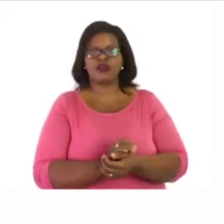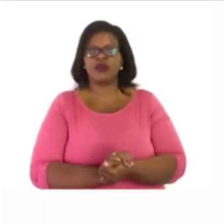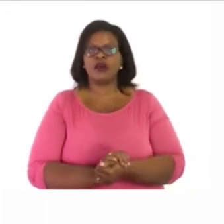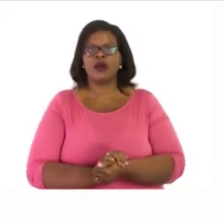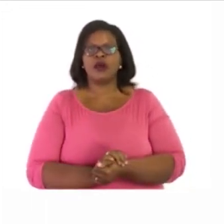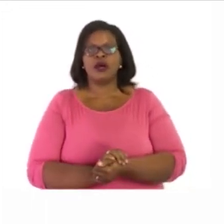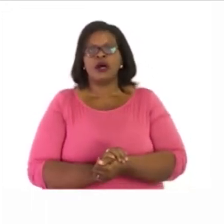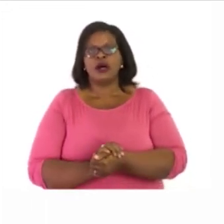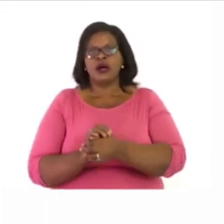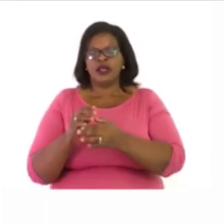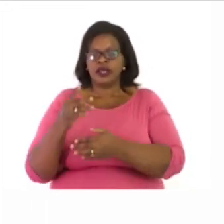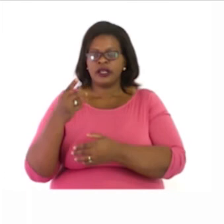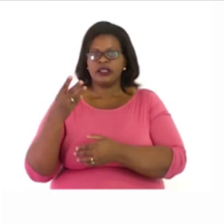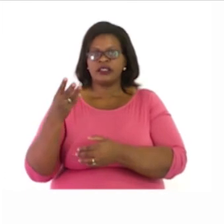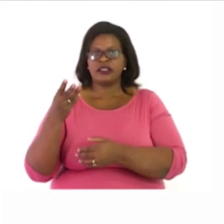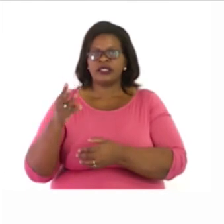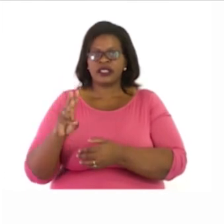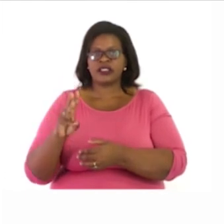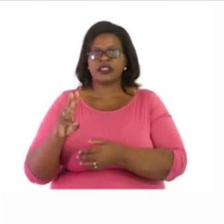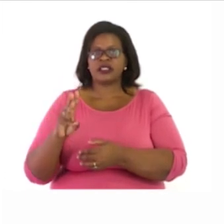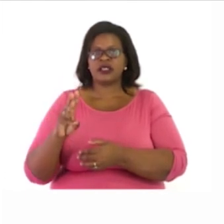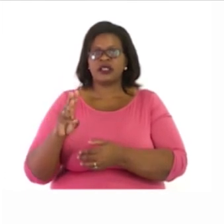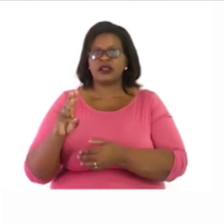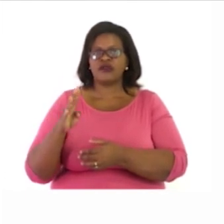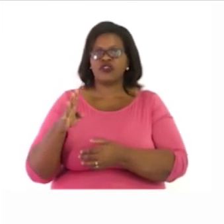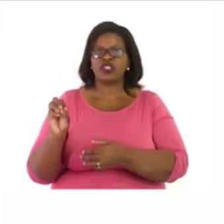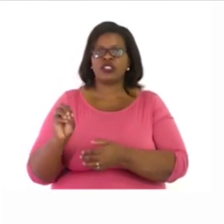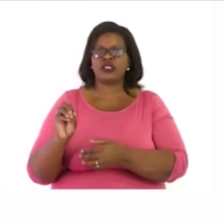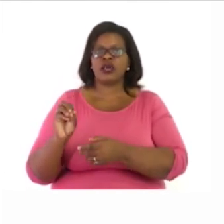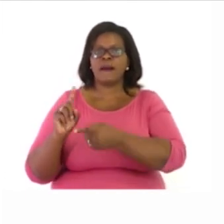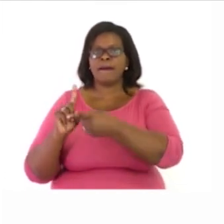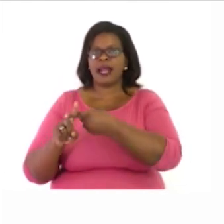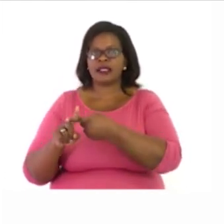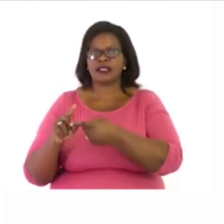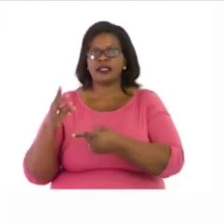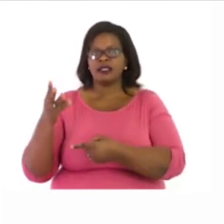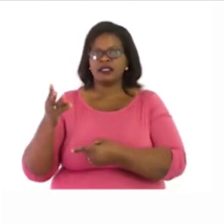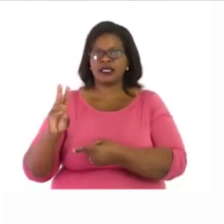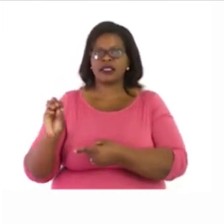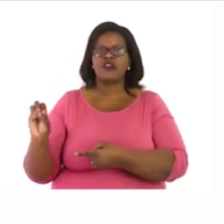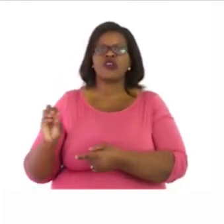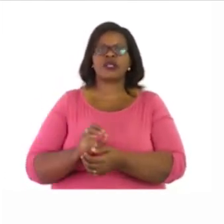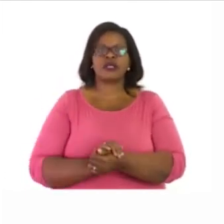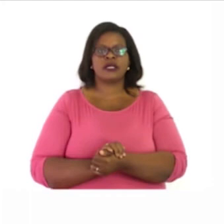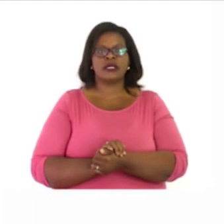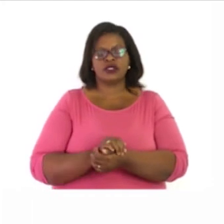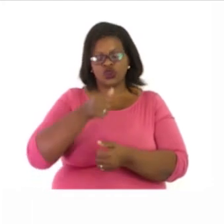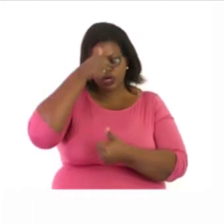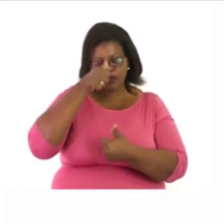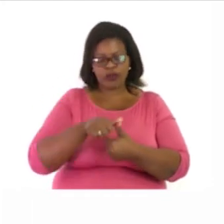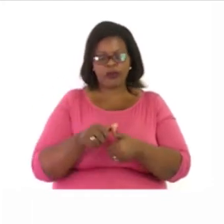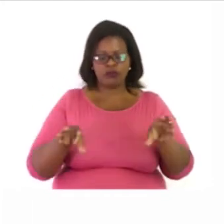And 2.2, 640 plus 600. Remember,